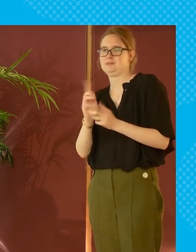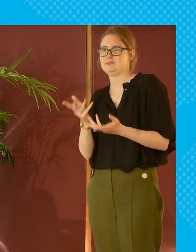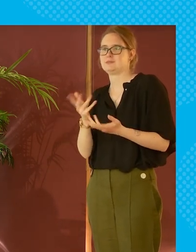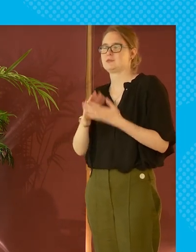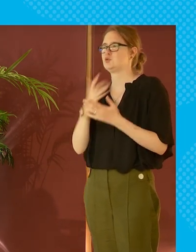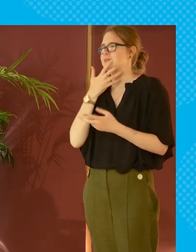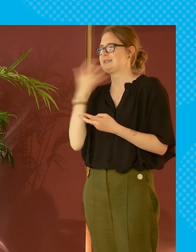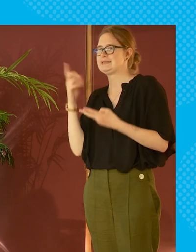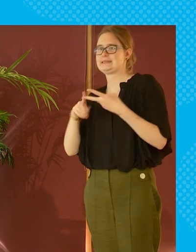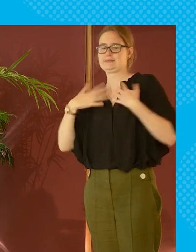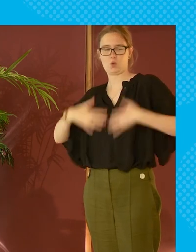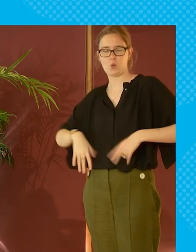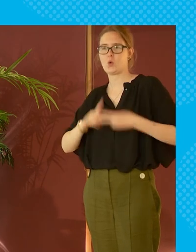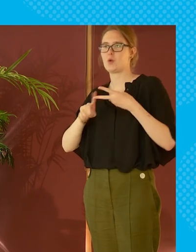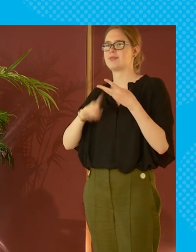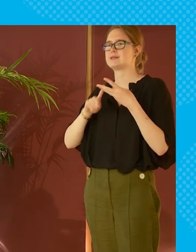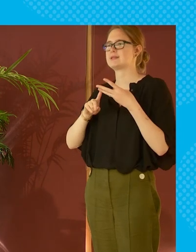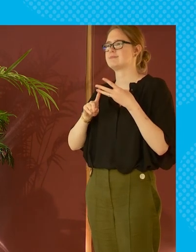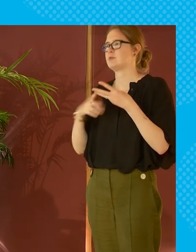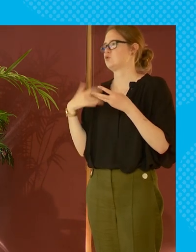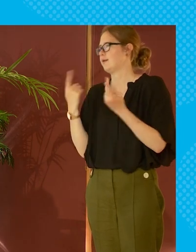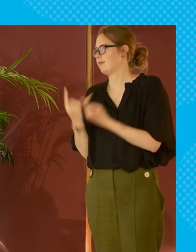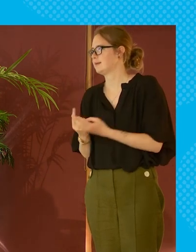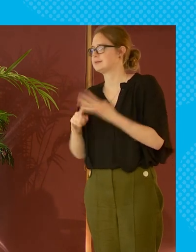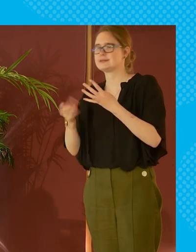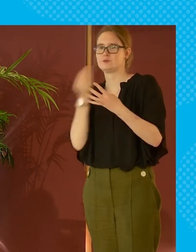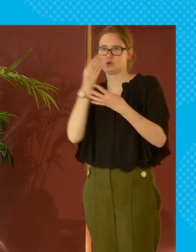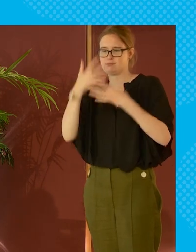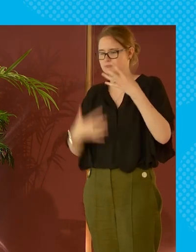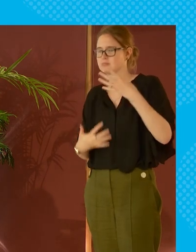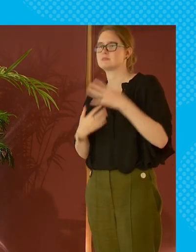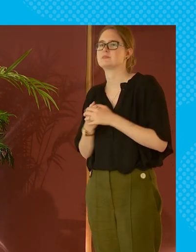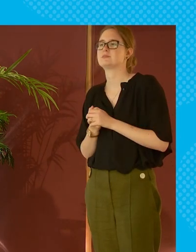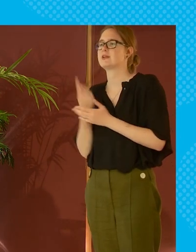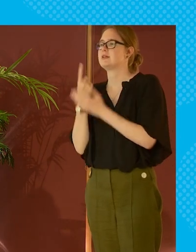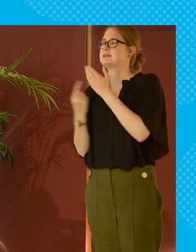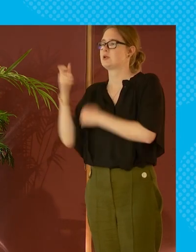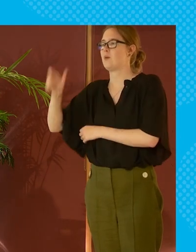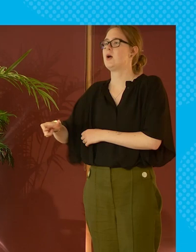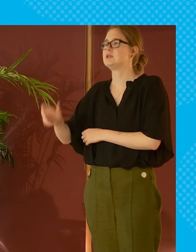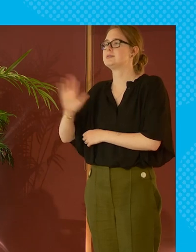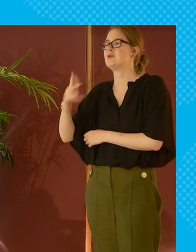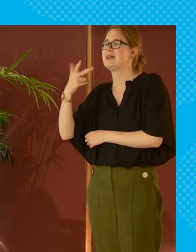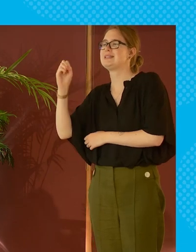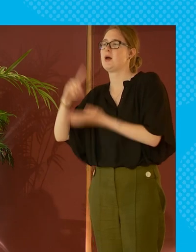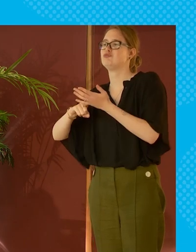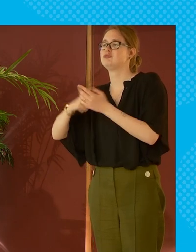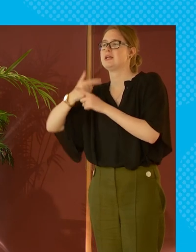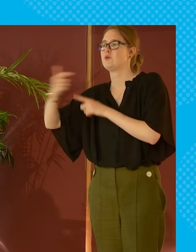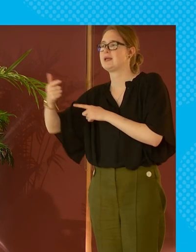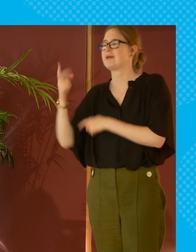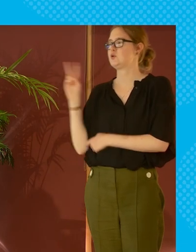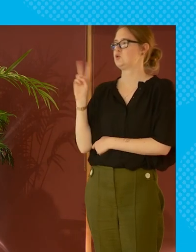by so heating clothes simple toiletries food these kind of things for a single person is about 80